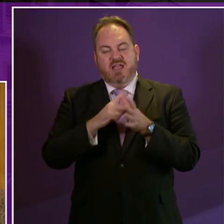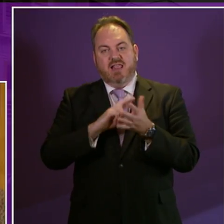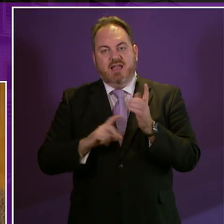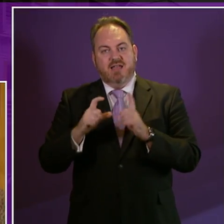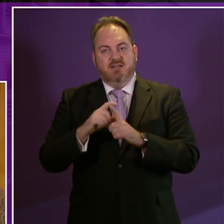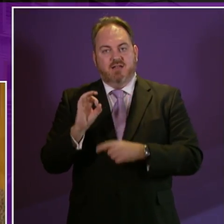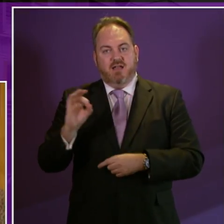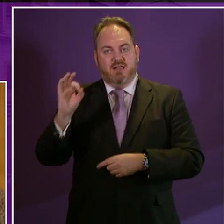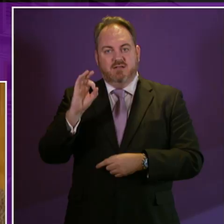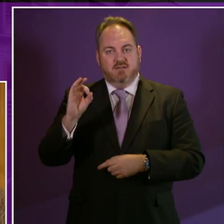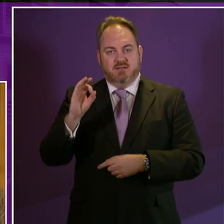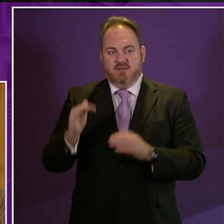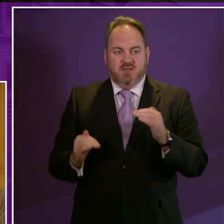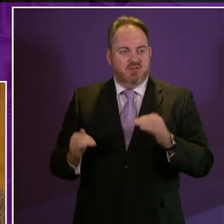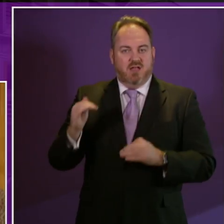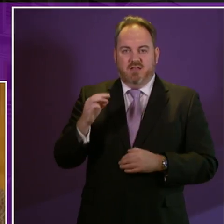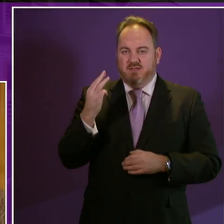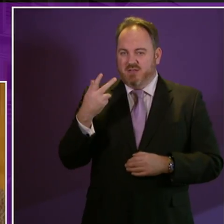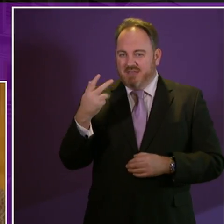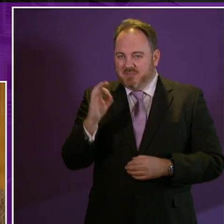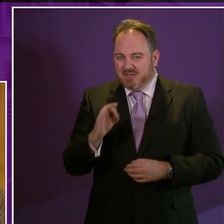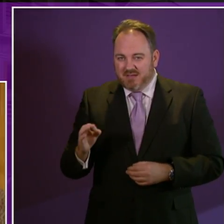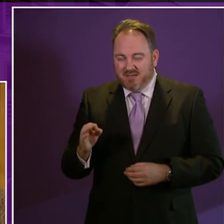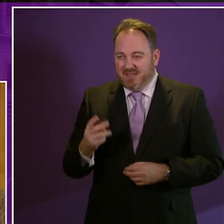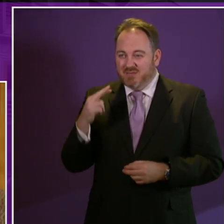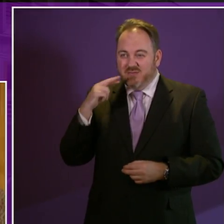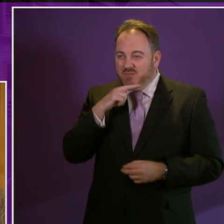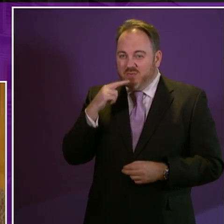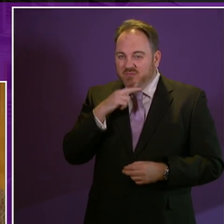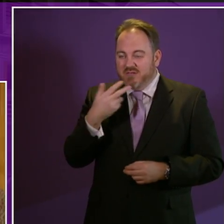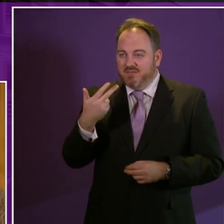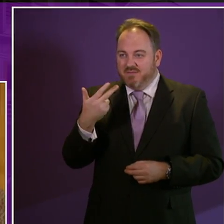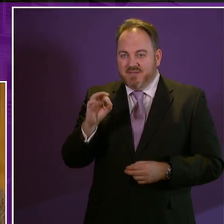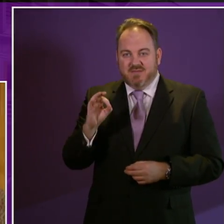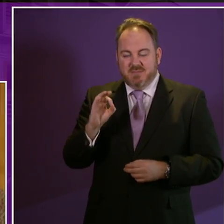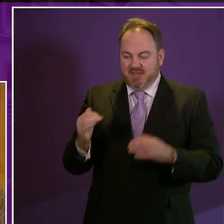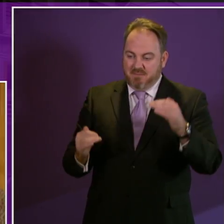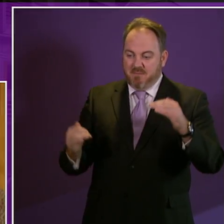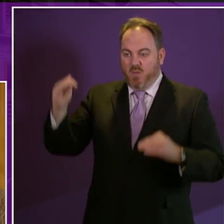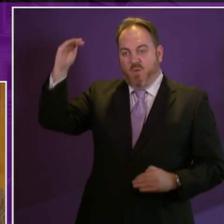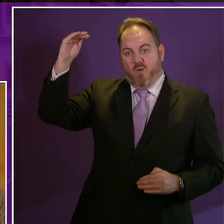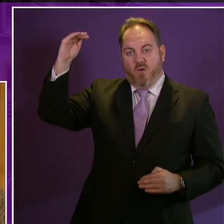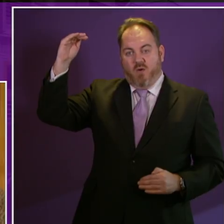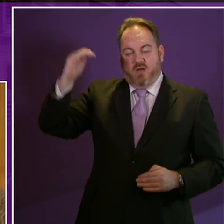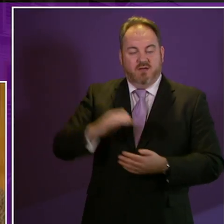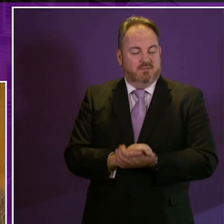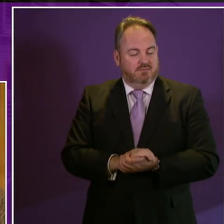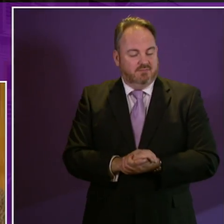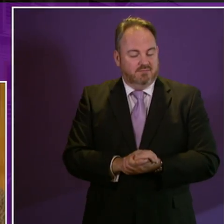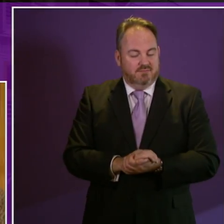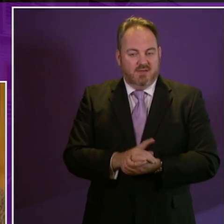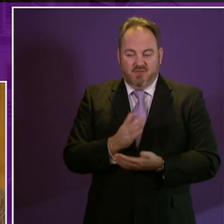a rate of 88% that is over 250% higher than Glasgow I believe that this